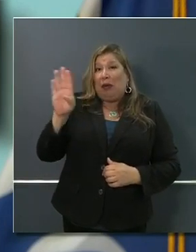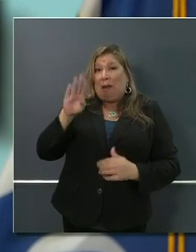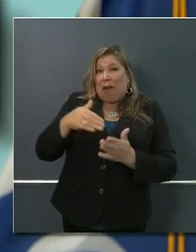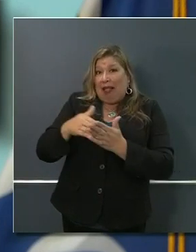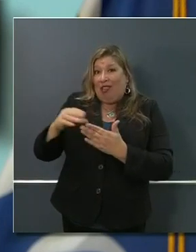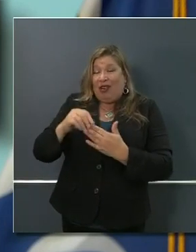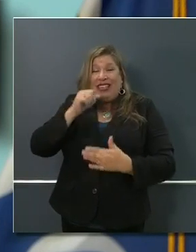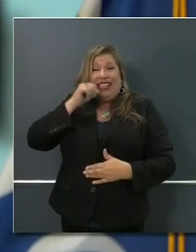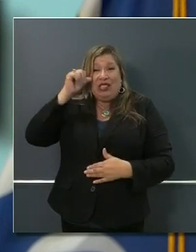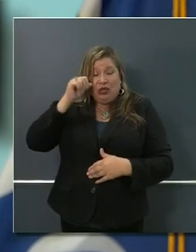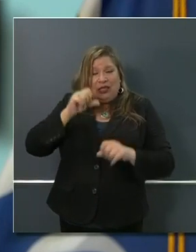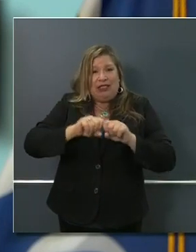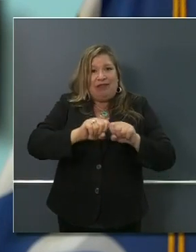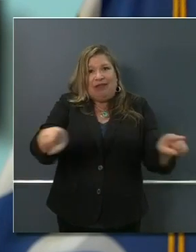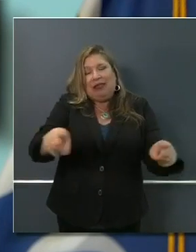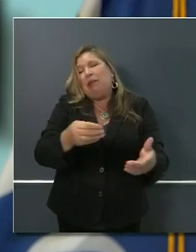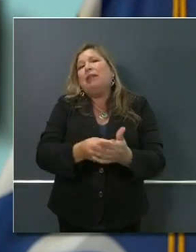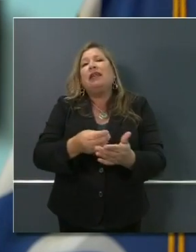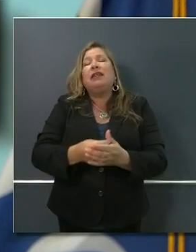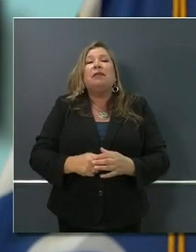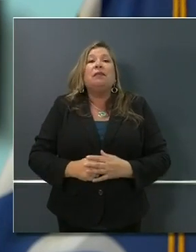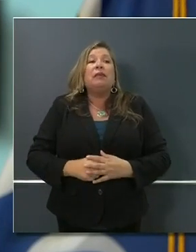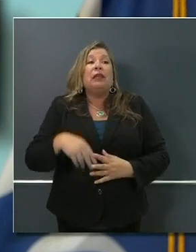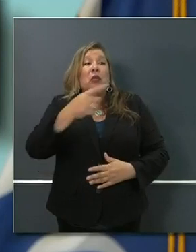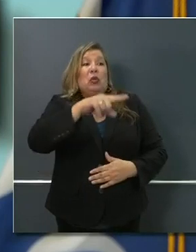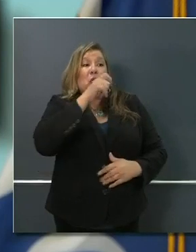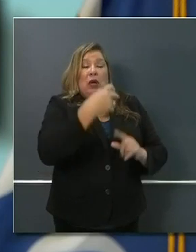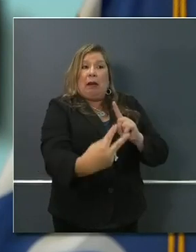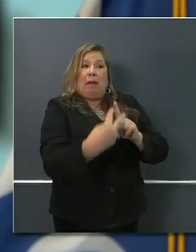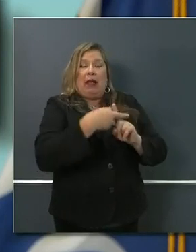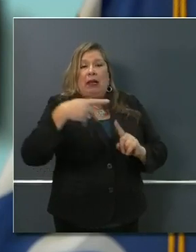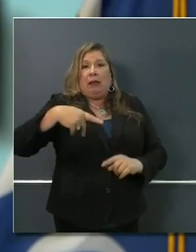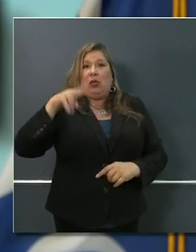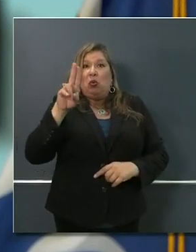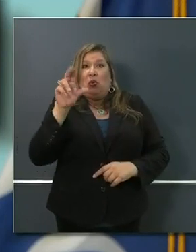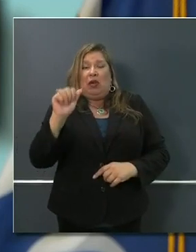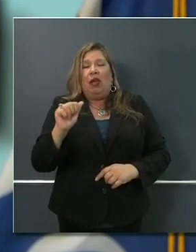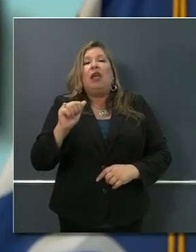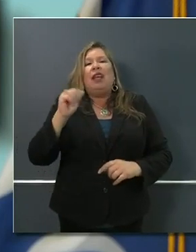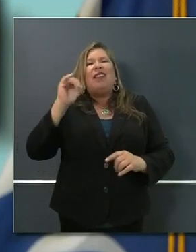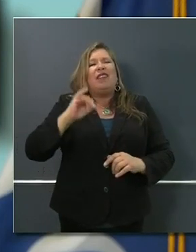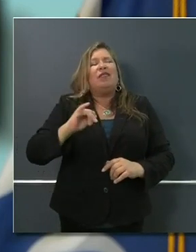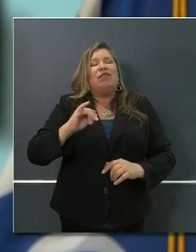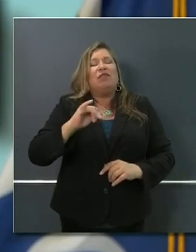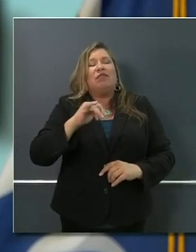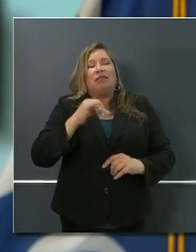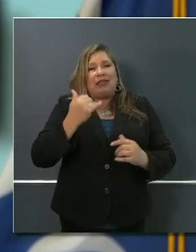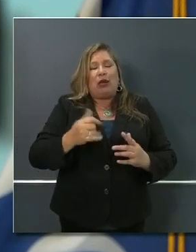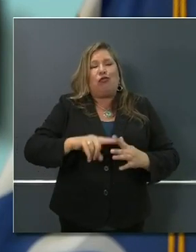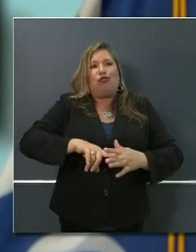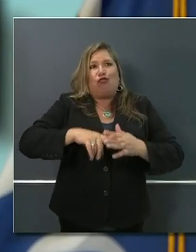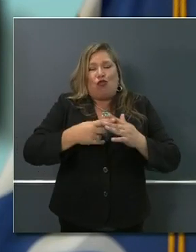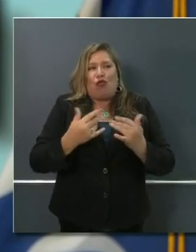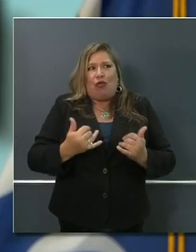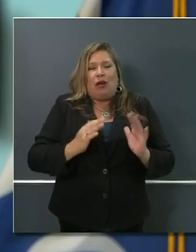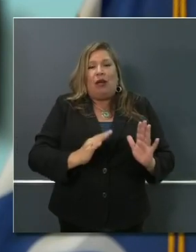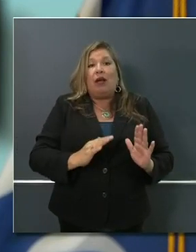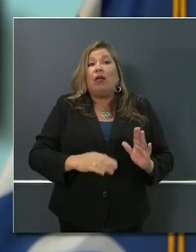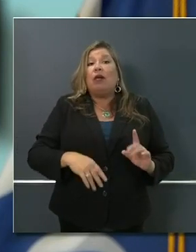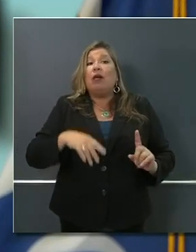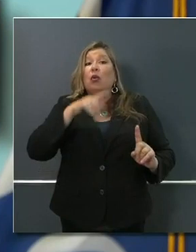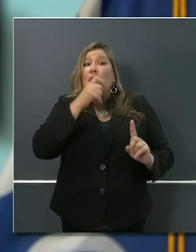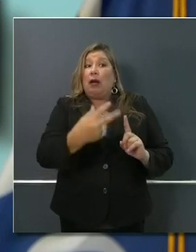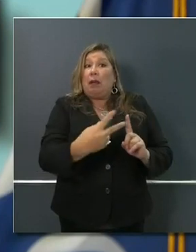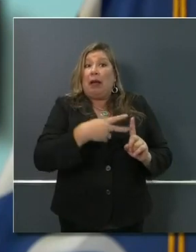just yesterday. PUA is now finally coming online, and the turnaround on those is well